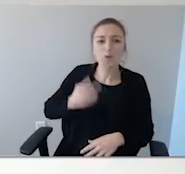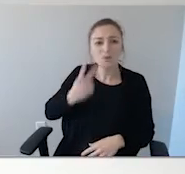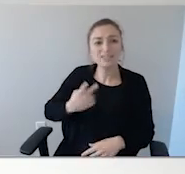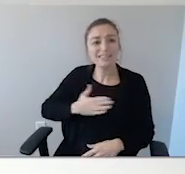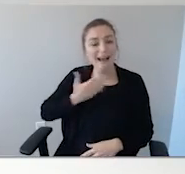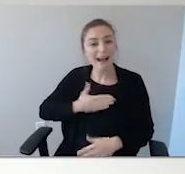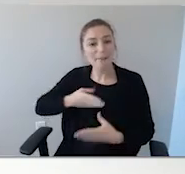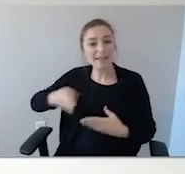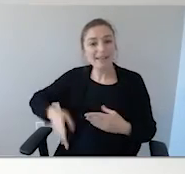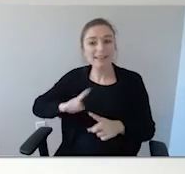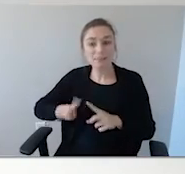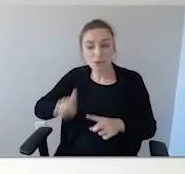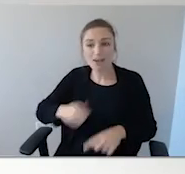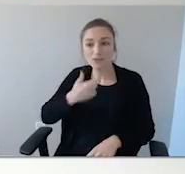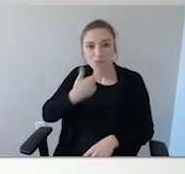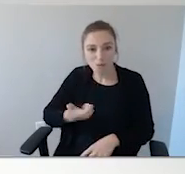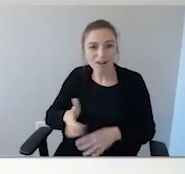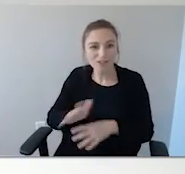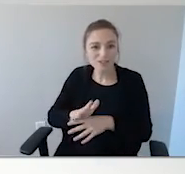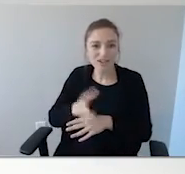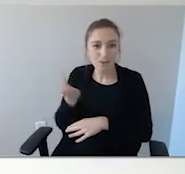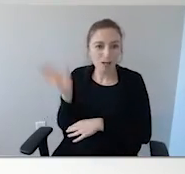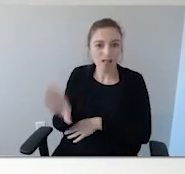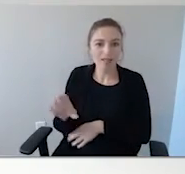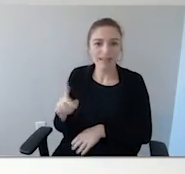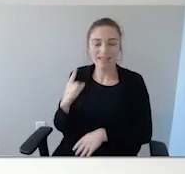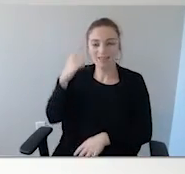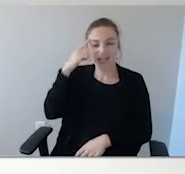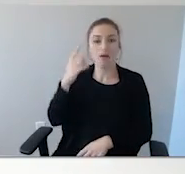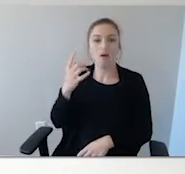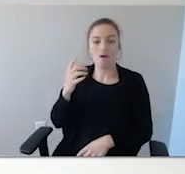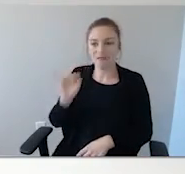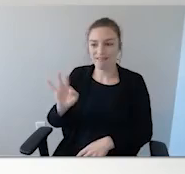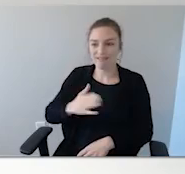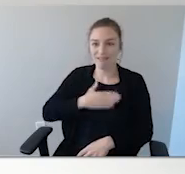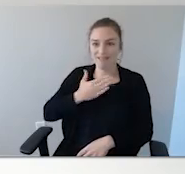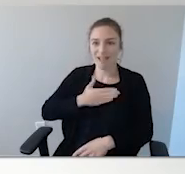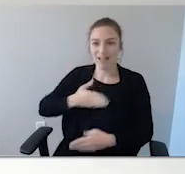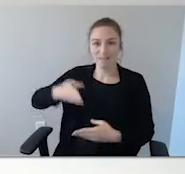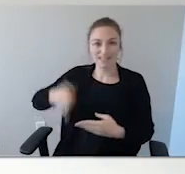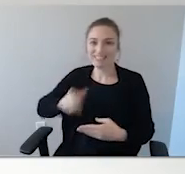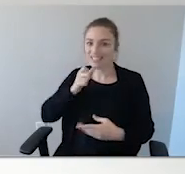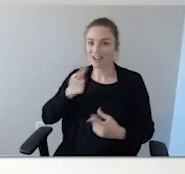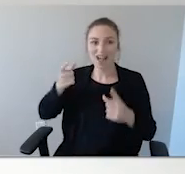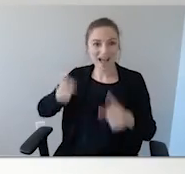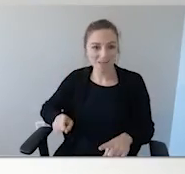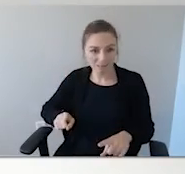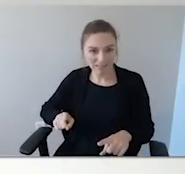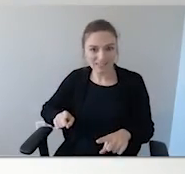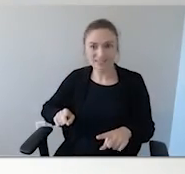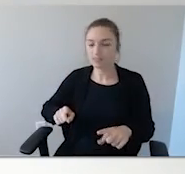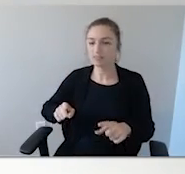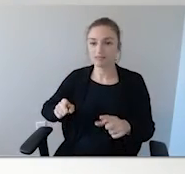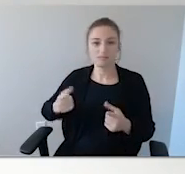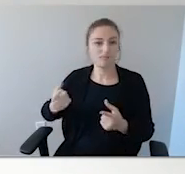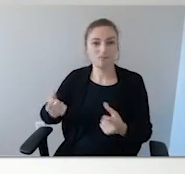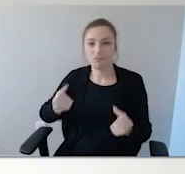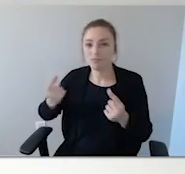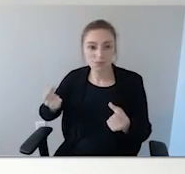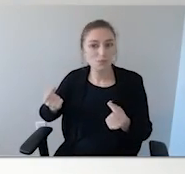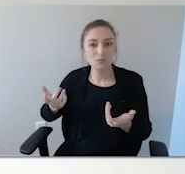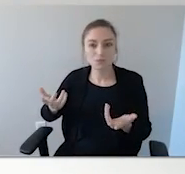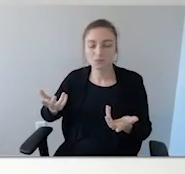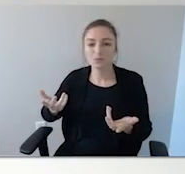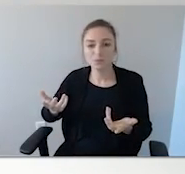also have to look at that video and imagine if that person wasn't there with Ryan. Listen to Ryan's